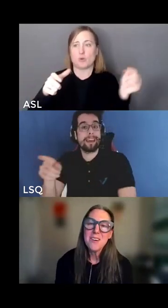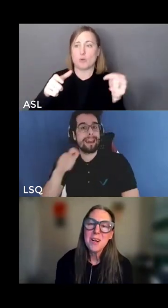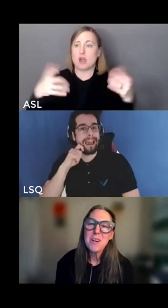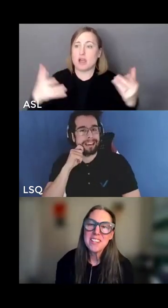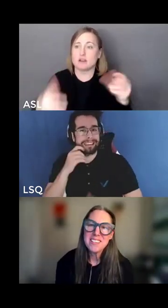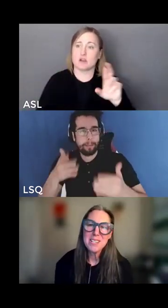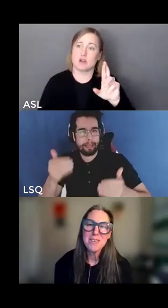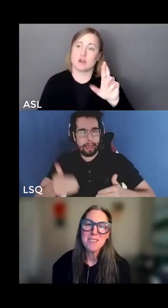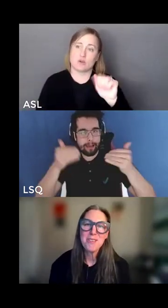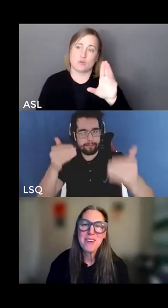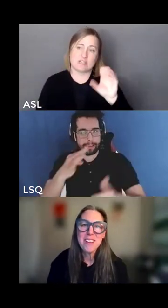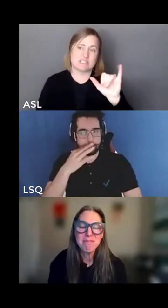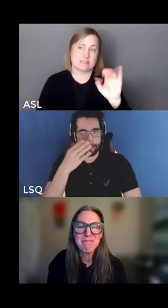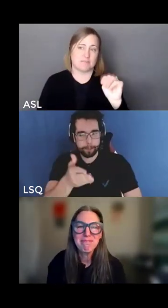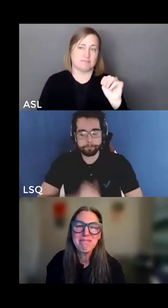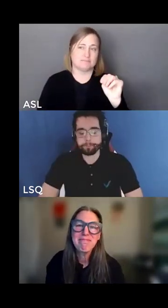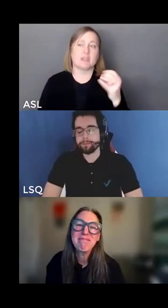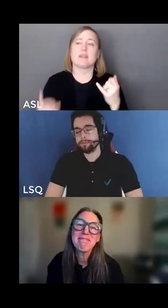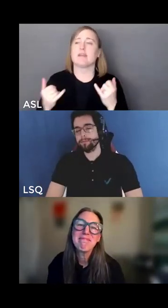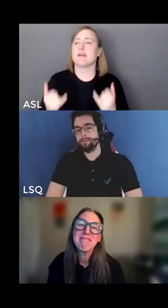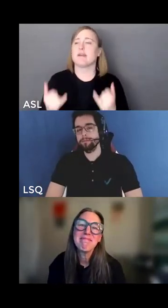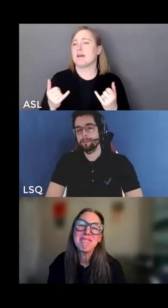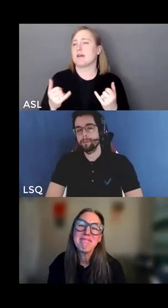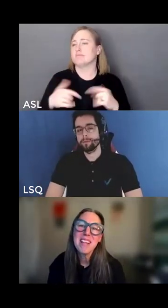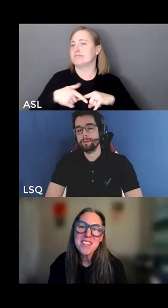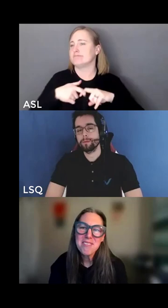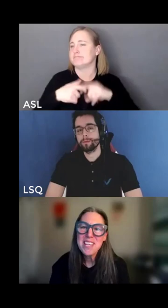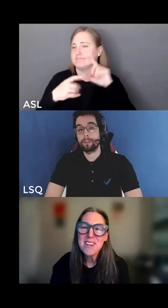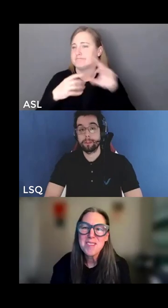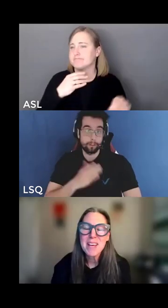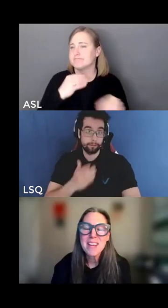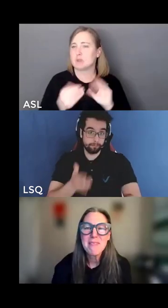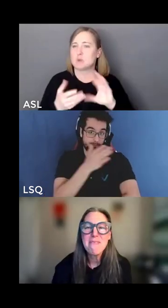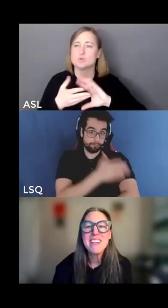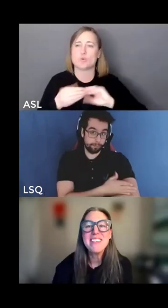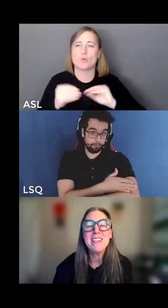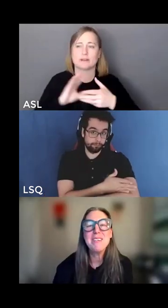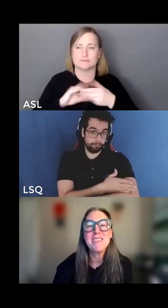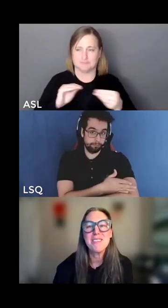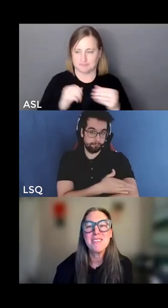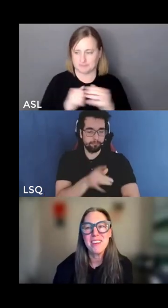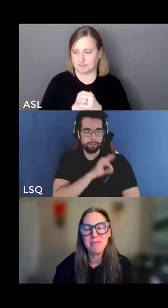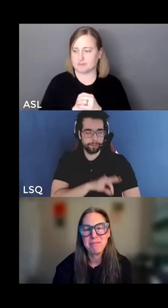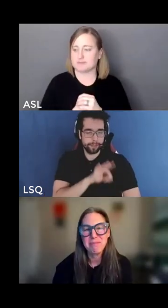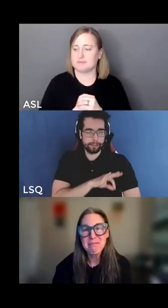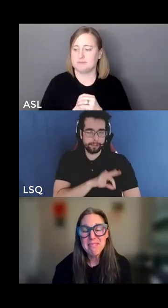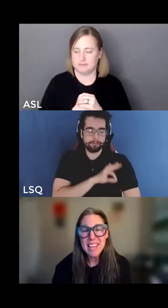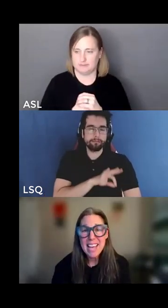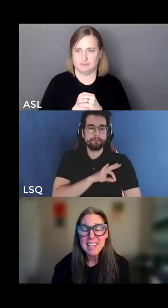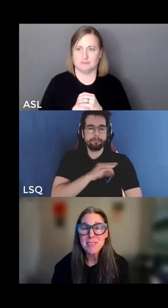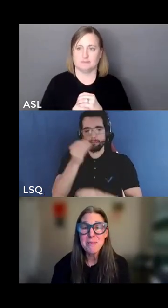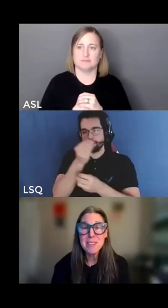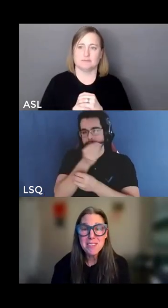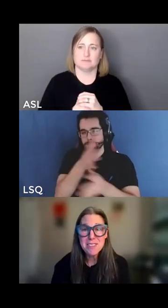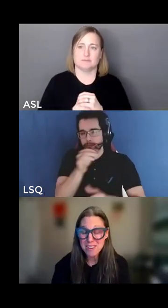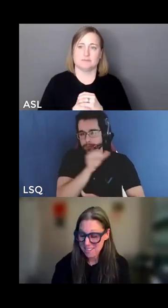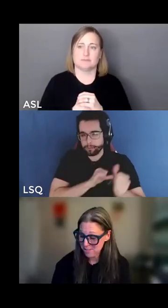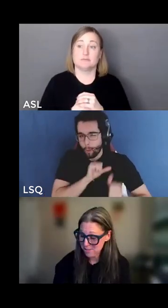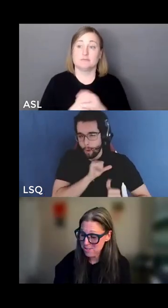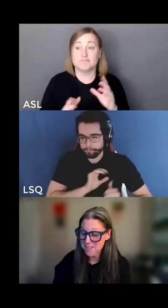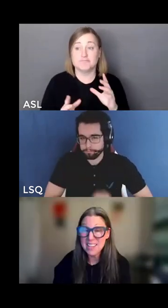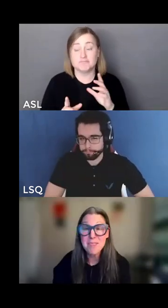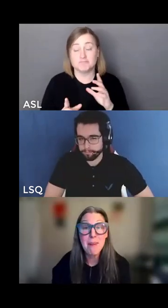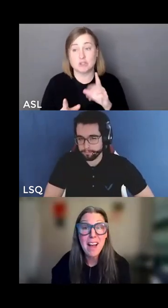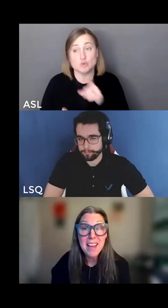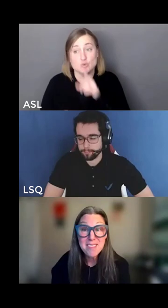and here i want to tell you a story let's shift gears a bit i want to tell you a story and it's a real story